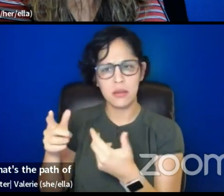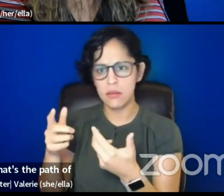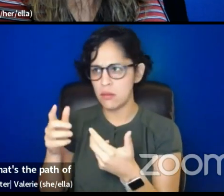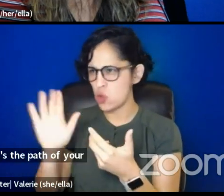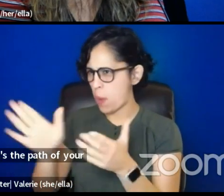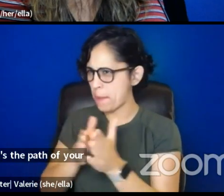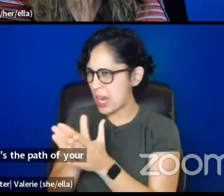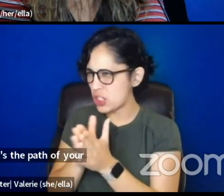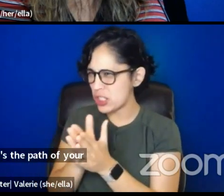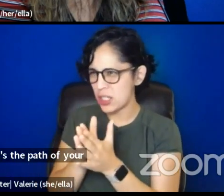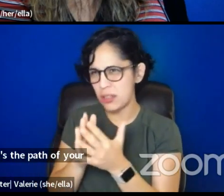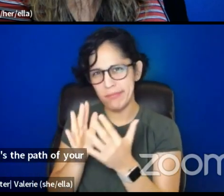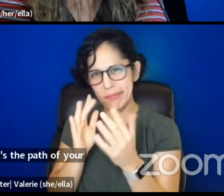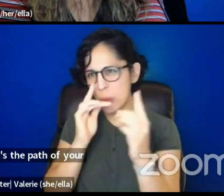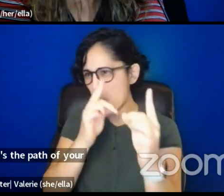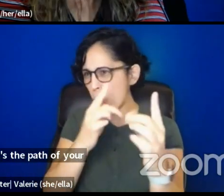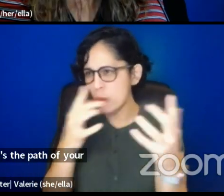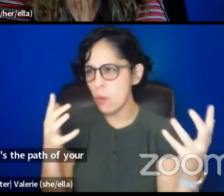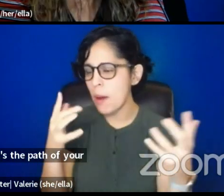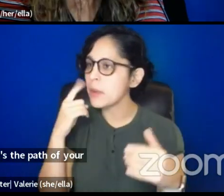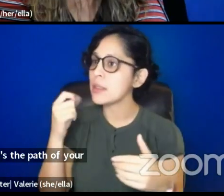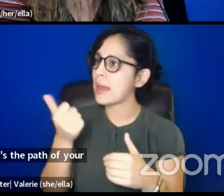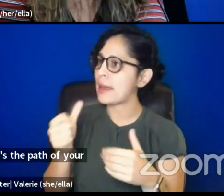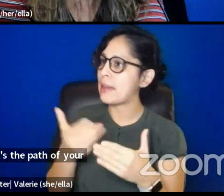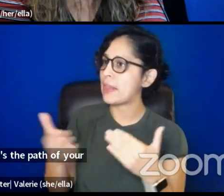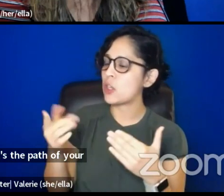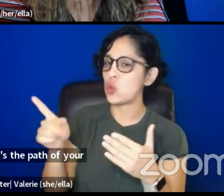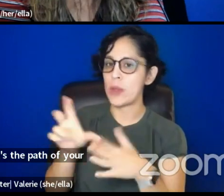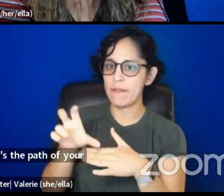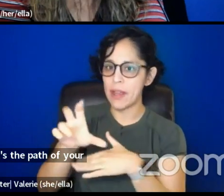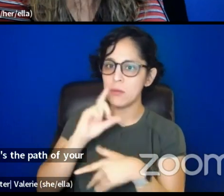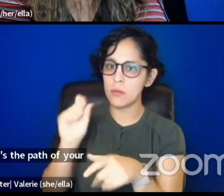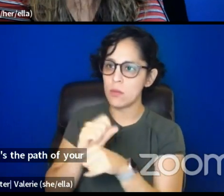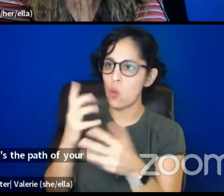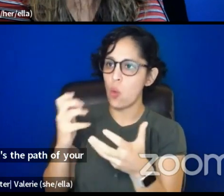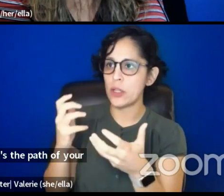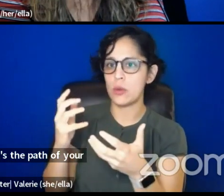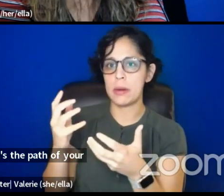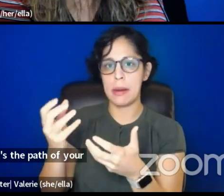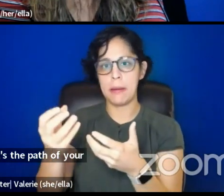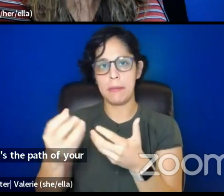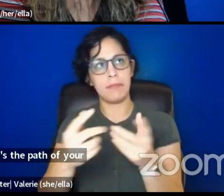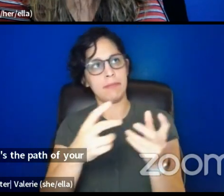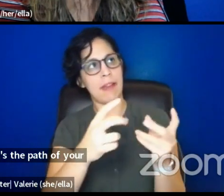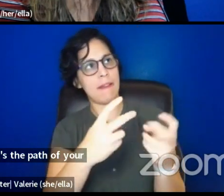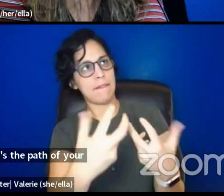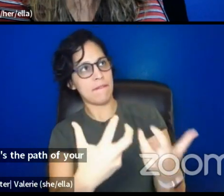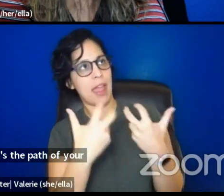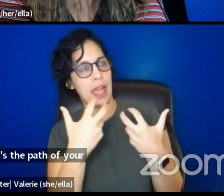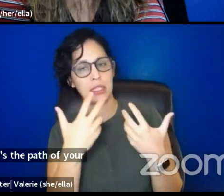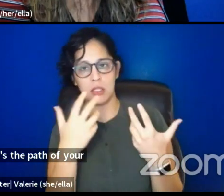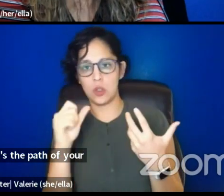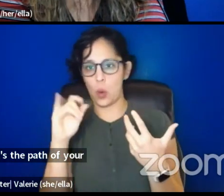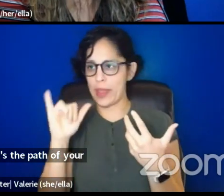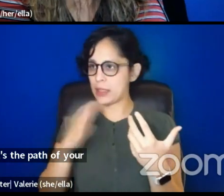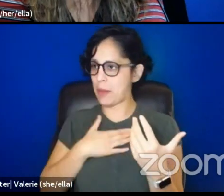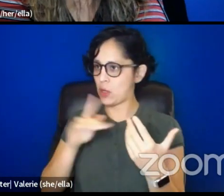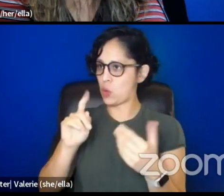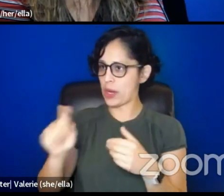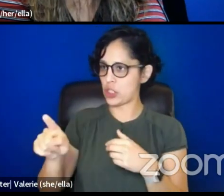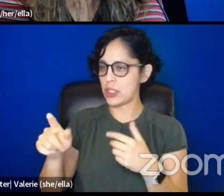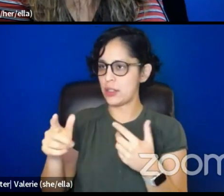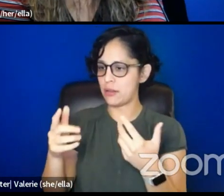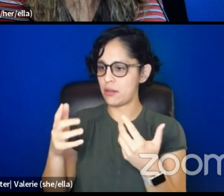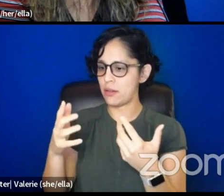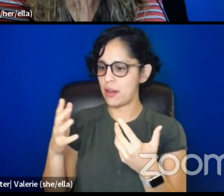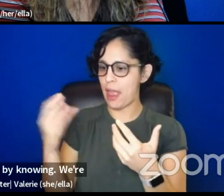Because we always want anything that you invest to be something that's returning to you in a fulfilling way, so that's my question to you. I'd love to answer your question by